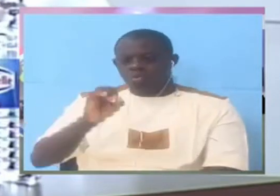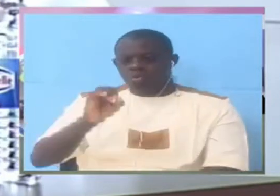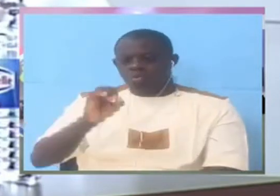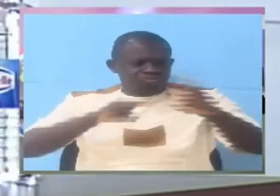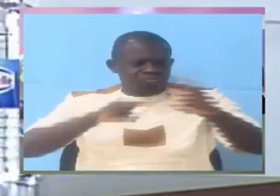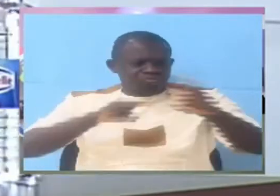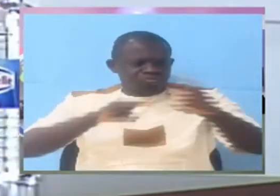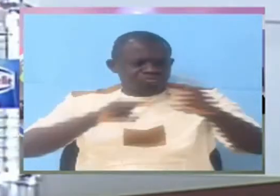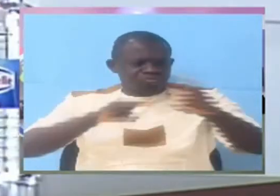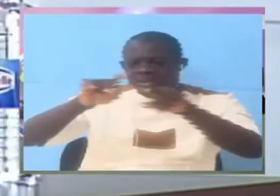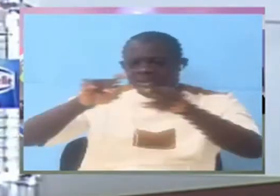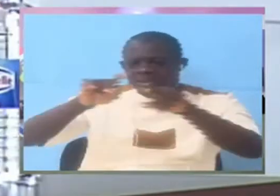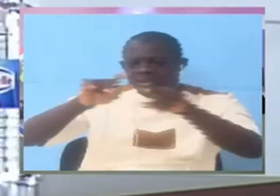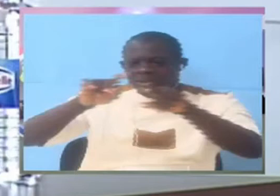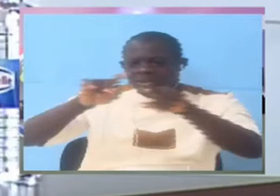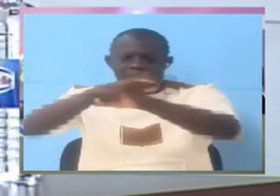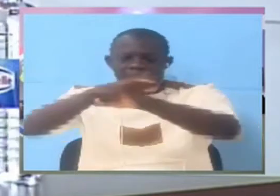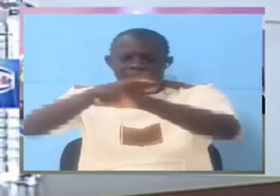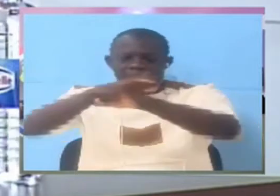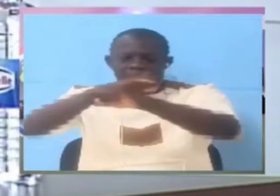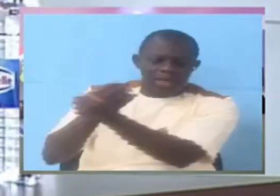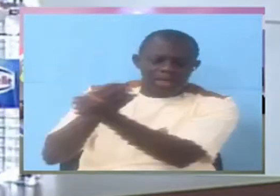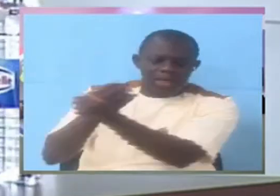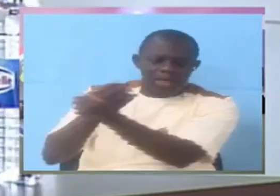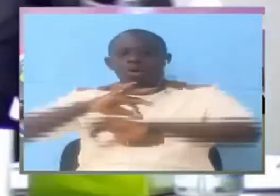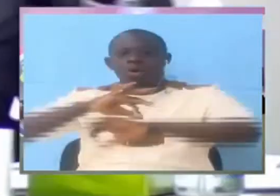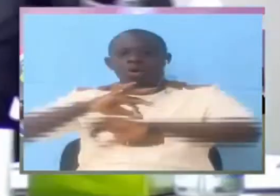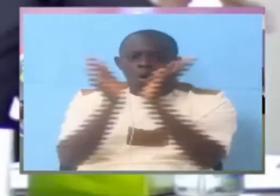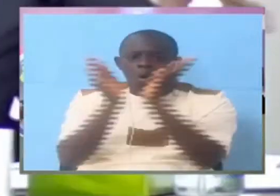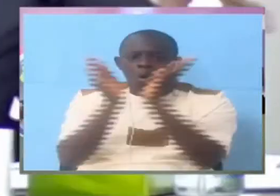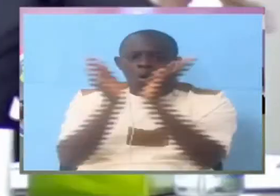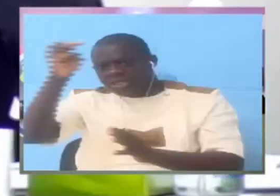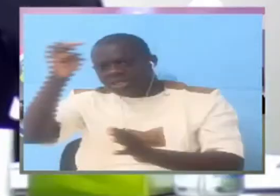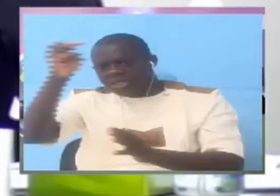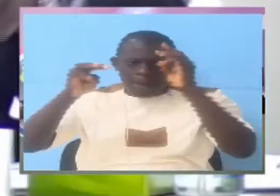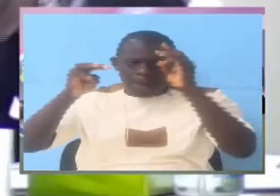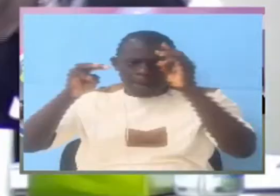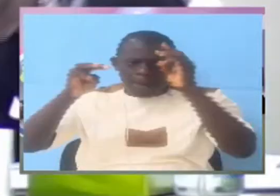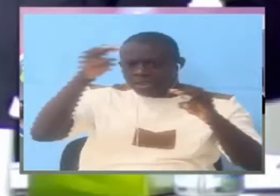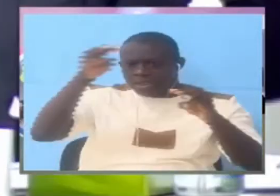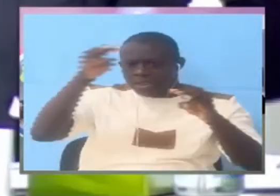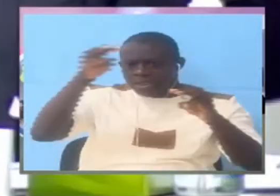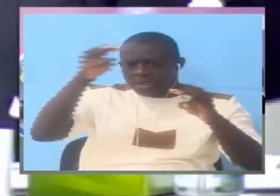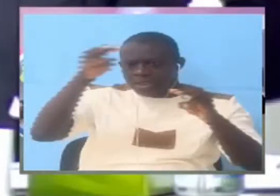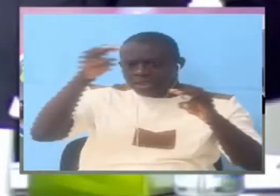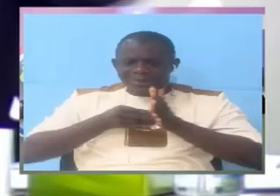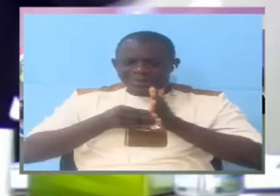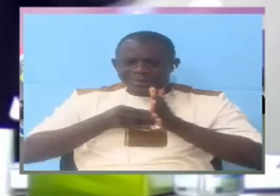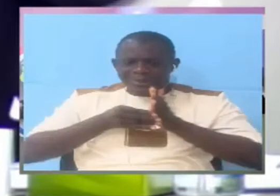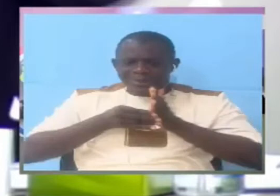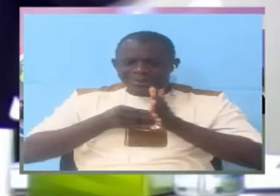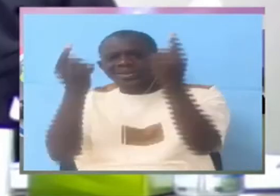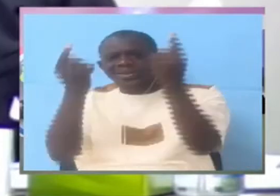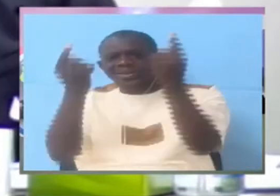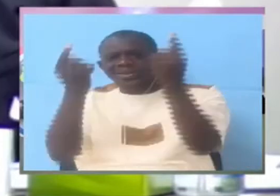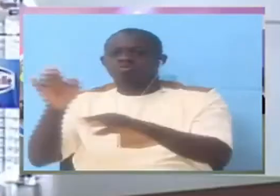mr barry mr barry and i don't call to look at all these ministers and managing directors who were arrested and put on trucks were arrested by you senior